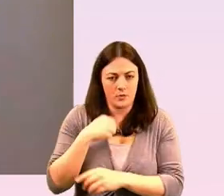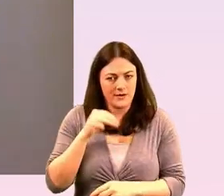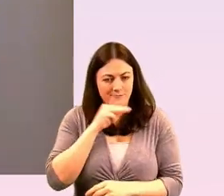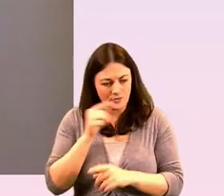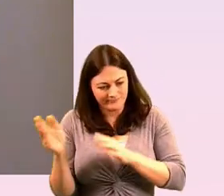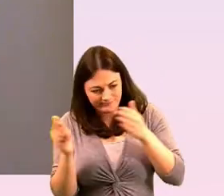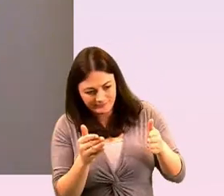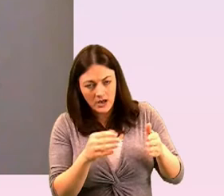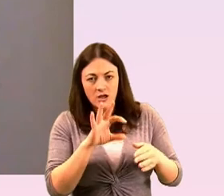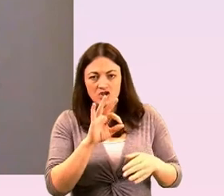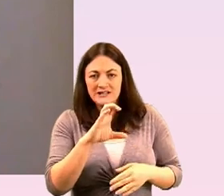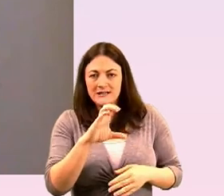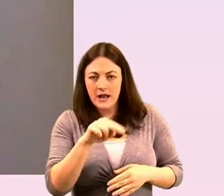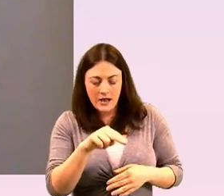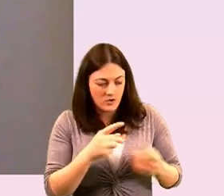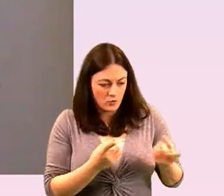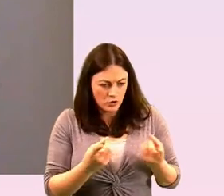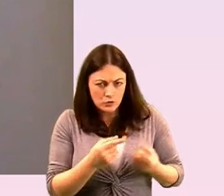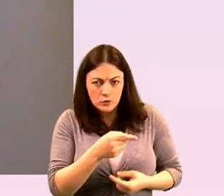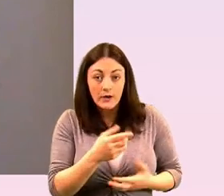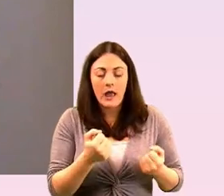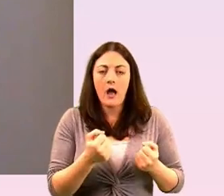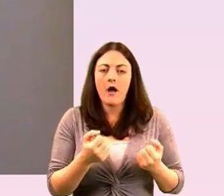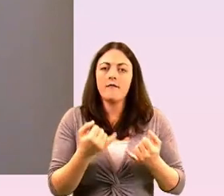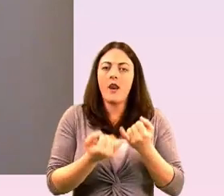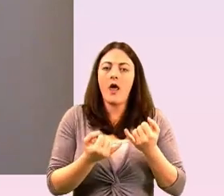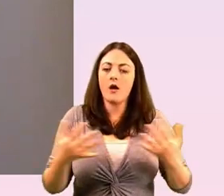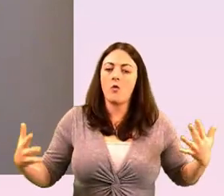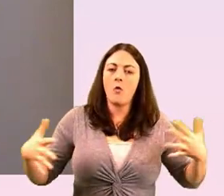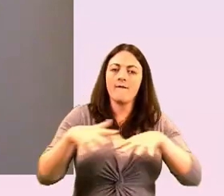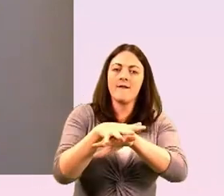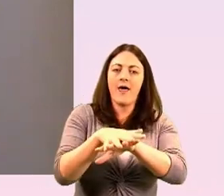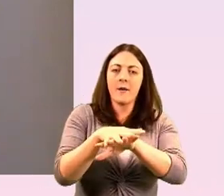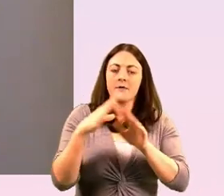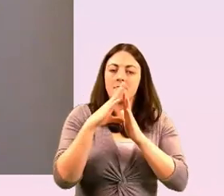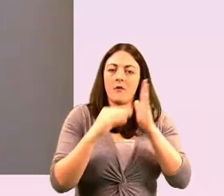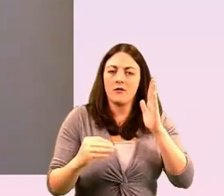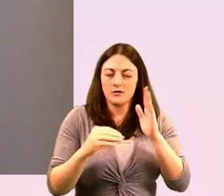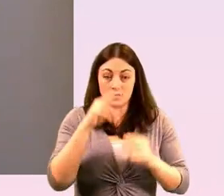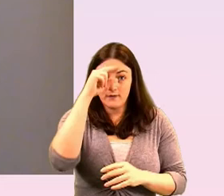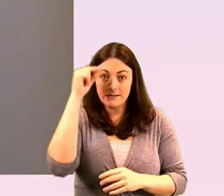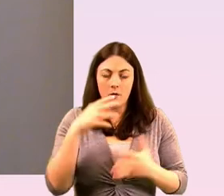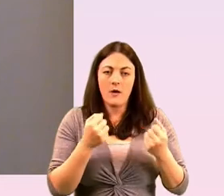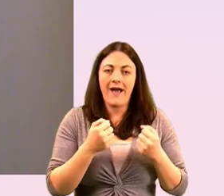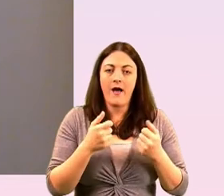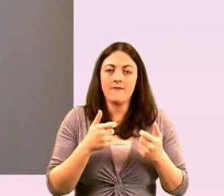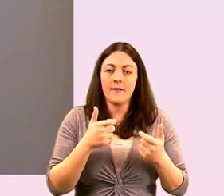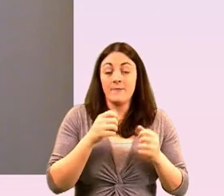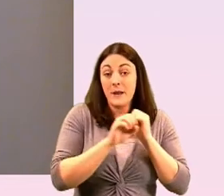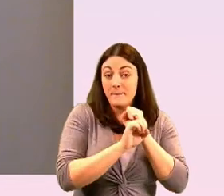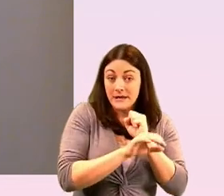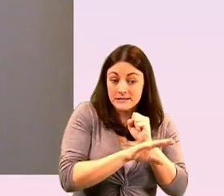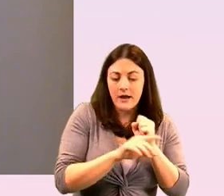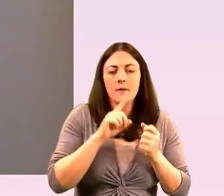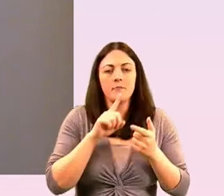gcn has an interesting hybrid model in that it is a we are a media entity but we are also a registered